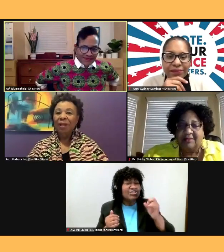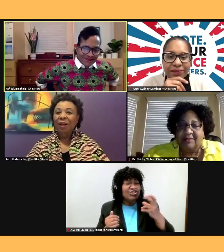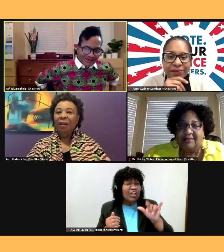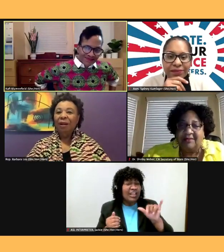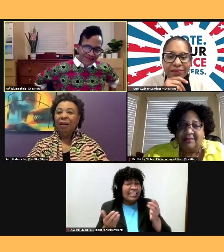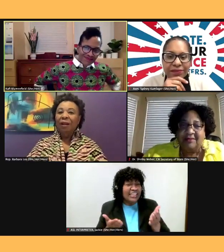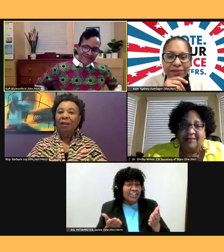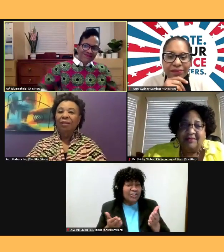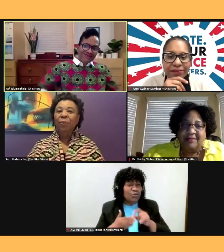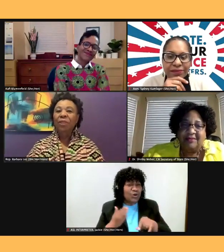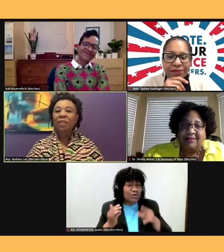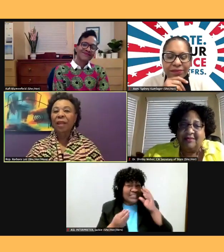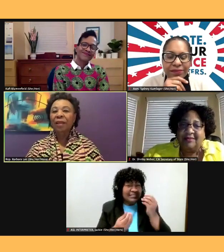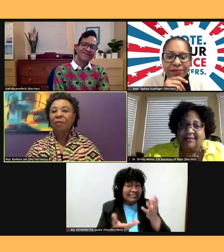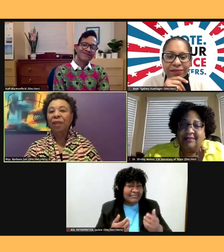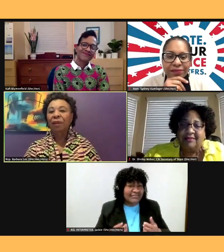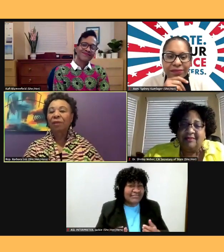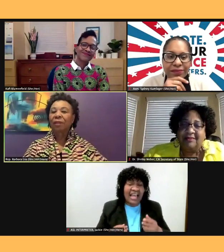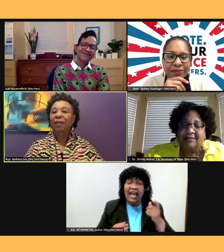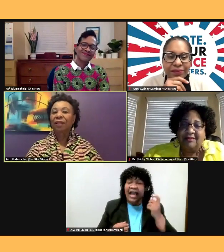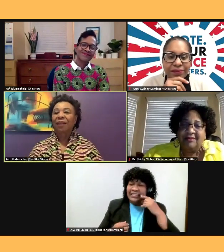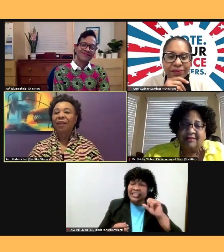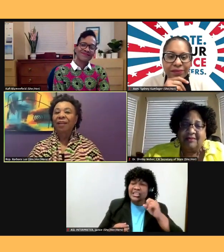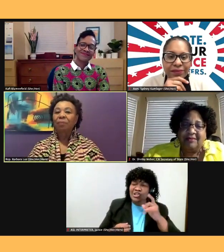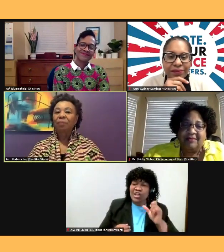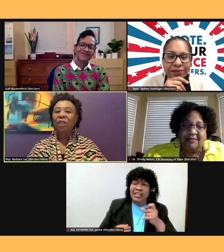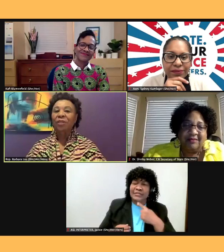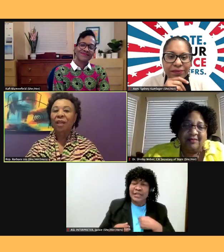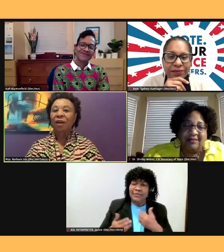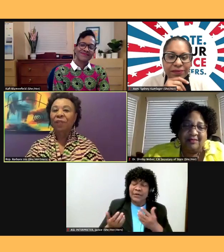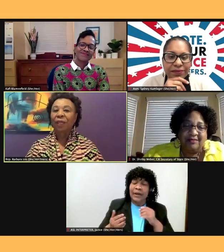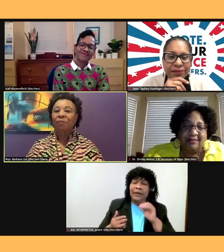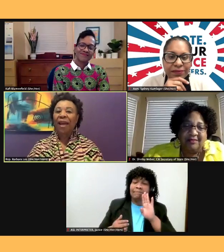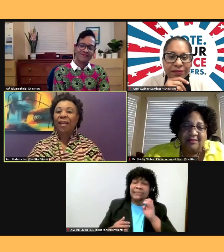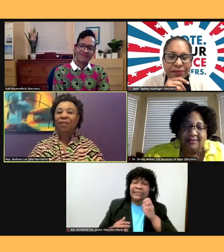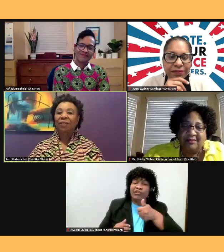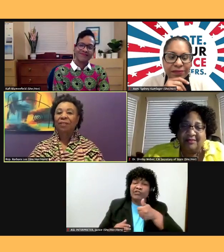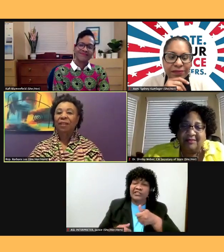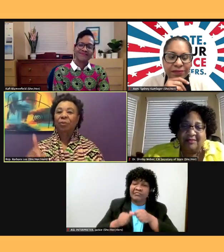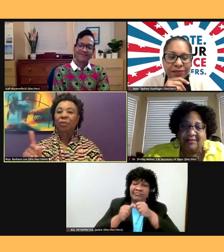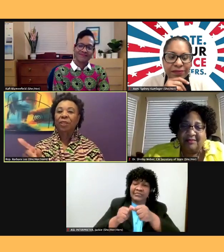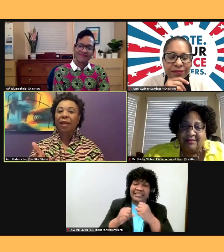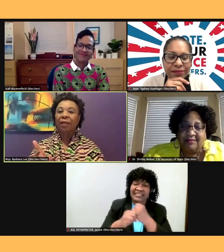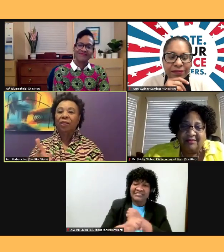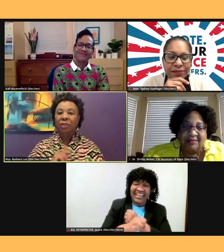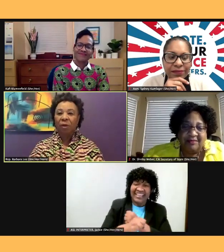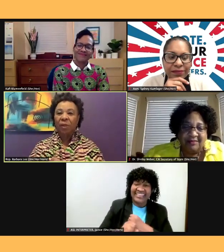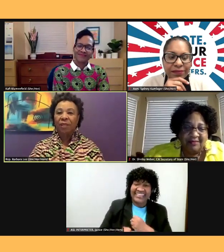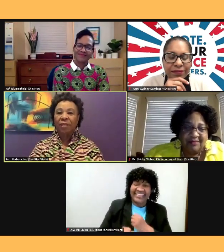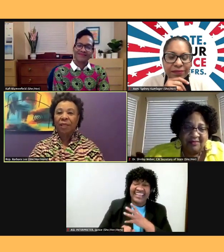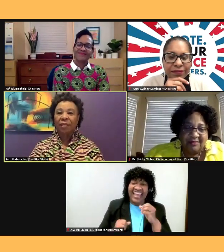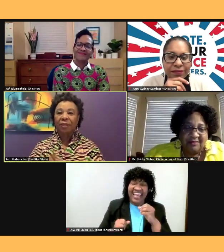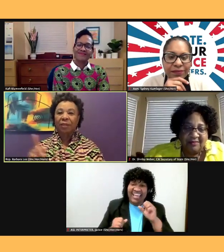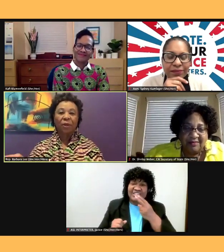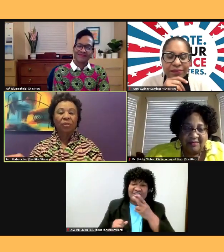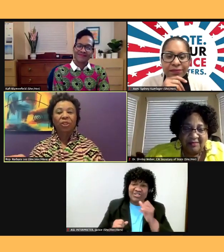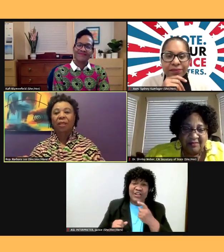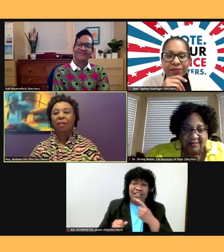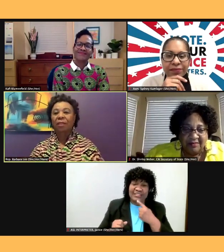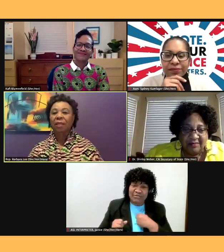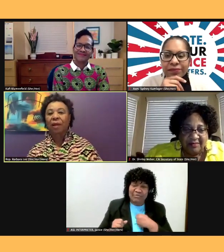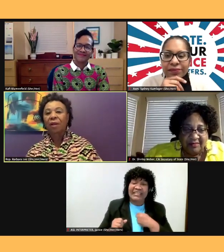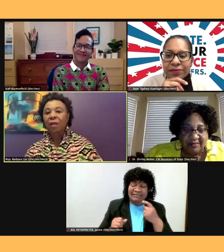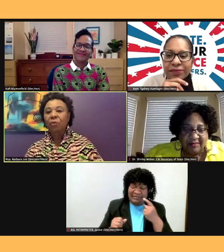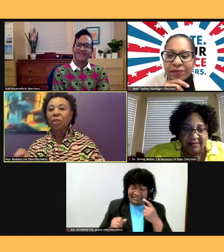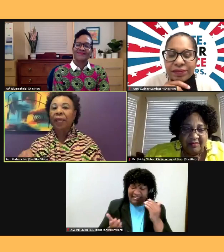She would say to me, be yourself, keep fighting. And she would say, and she told me this then, and I know she'd say this now, when you